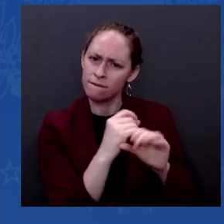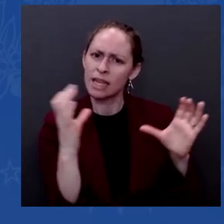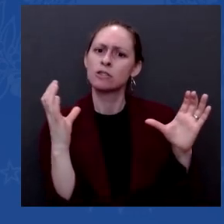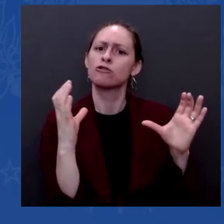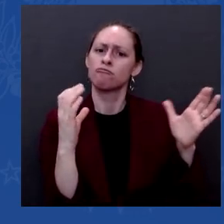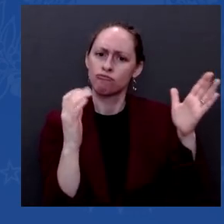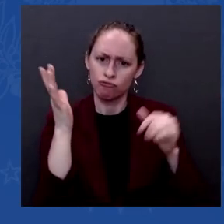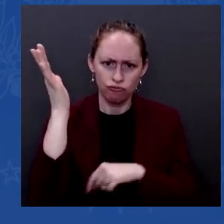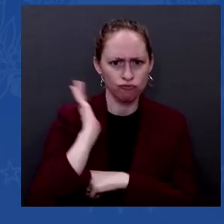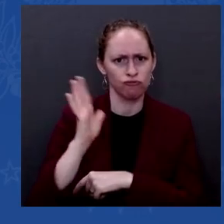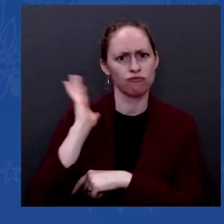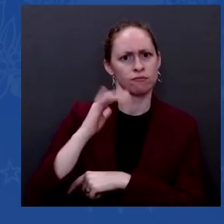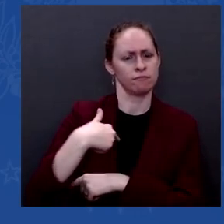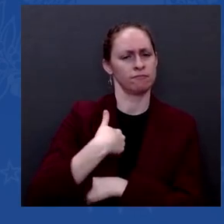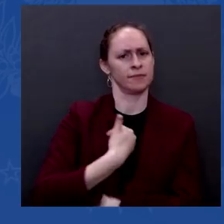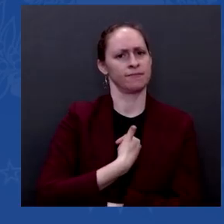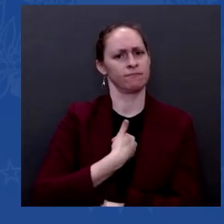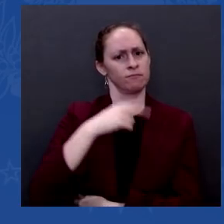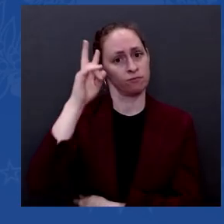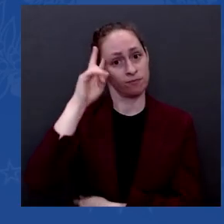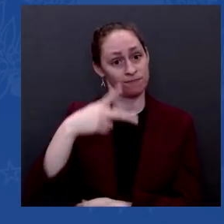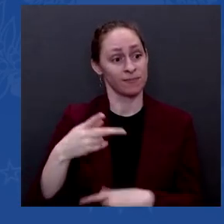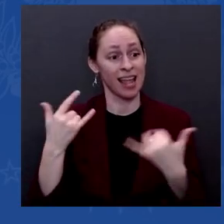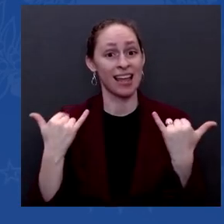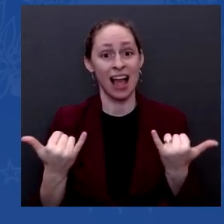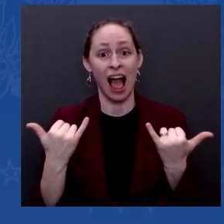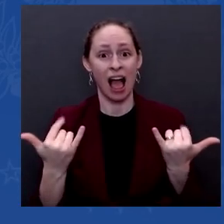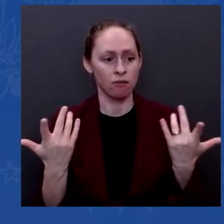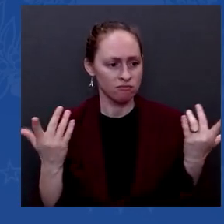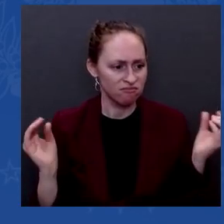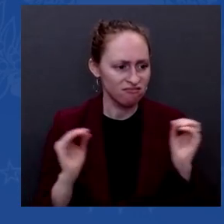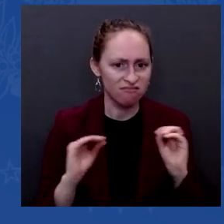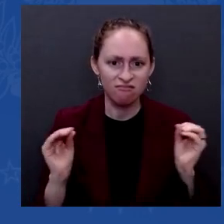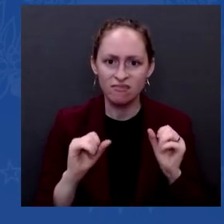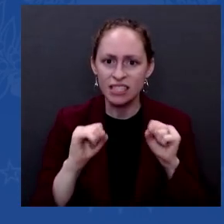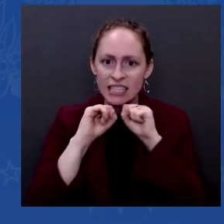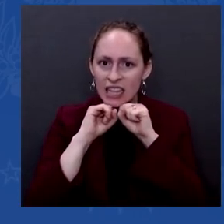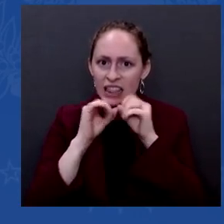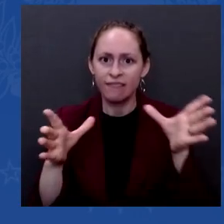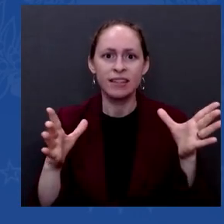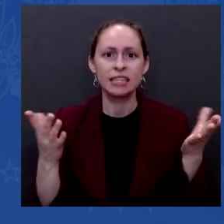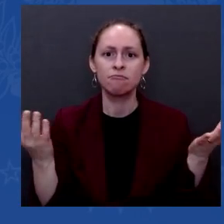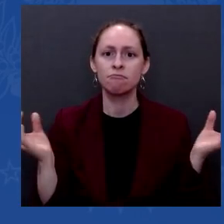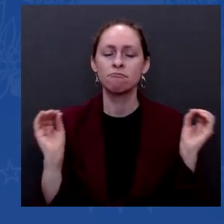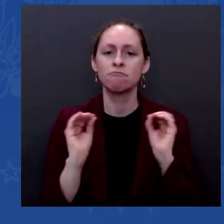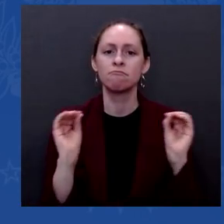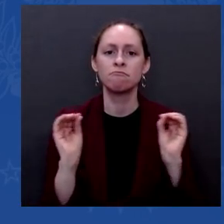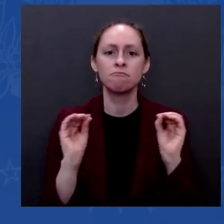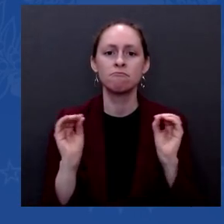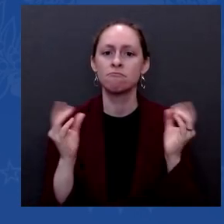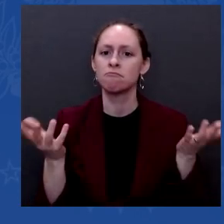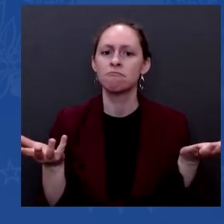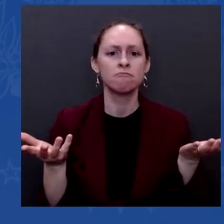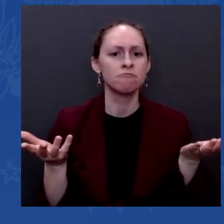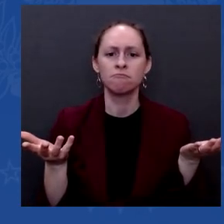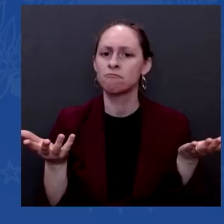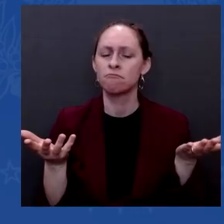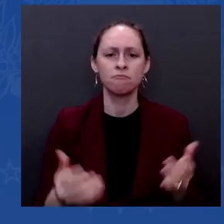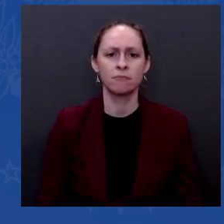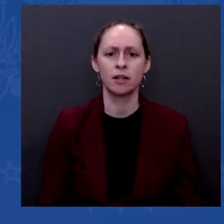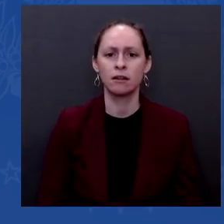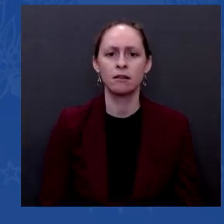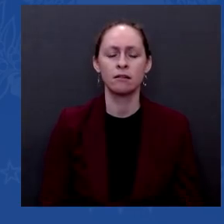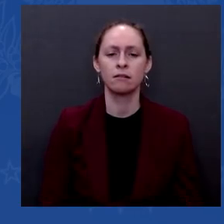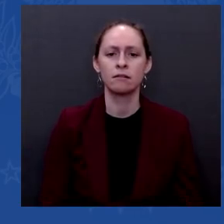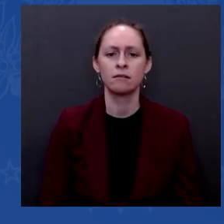don't know what their agenda is now. What is it? The American public is outraged about the tax structure we have in America. What